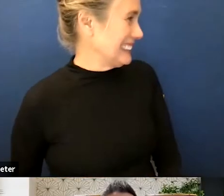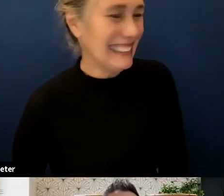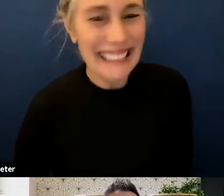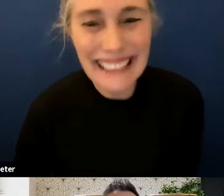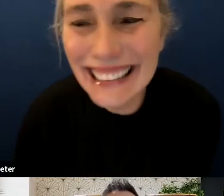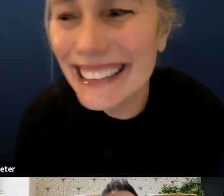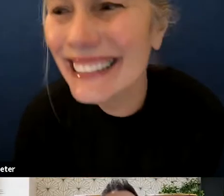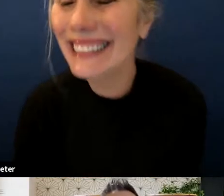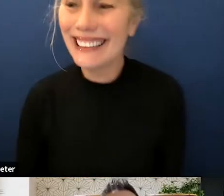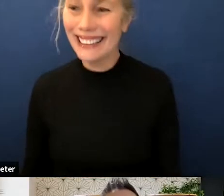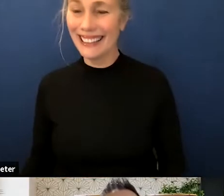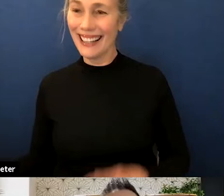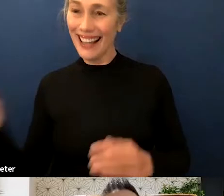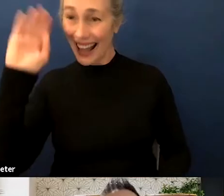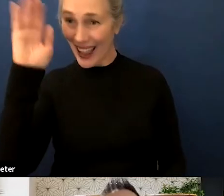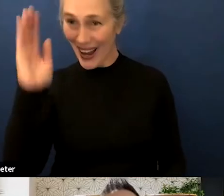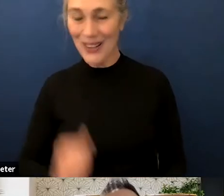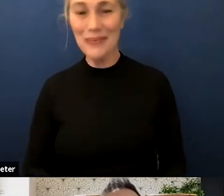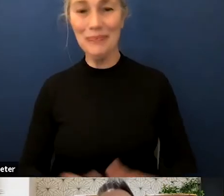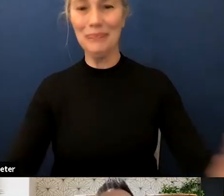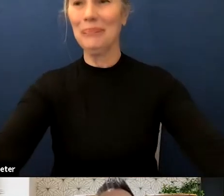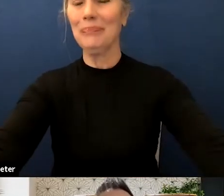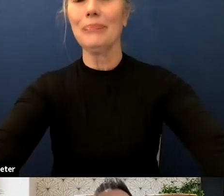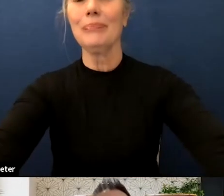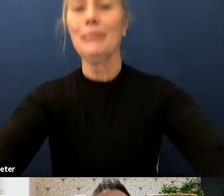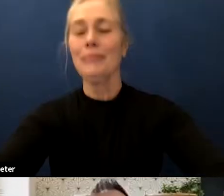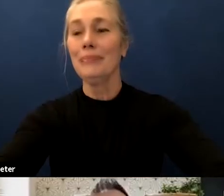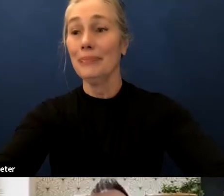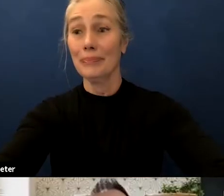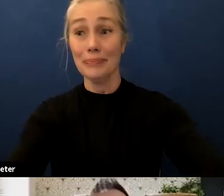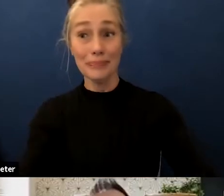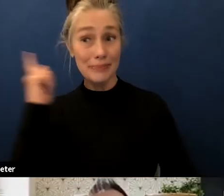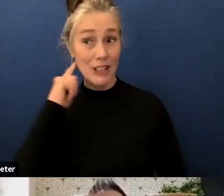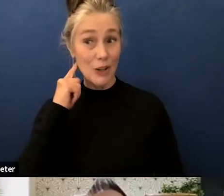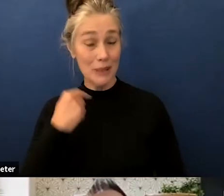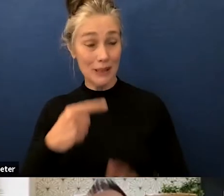um hello can you hear me thumbs up from somebody